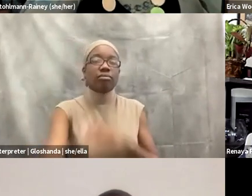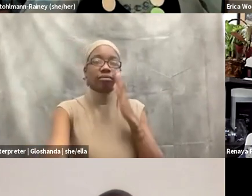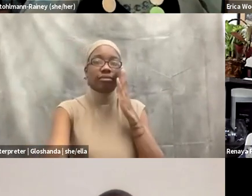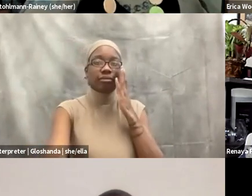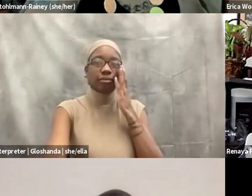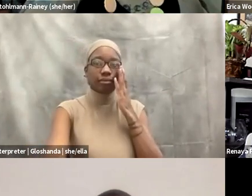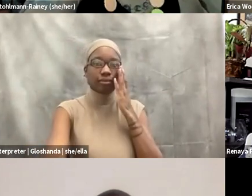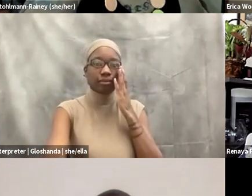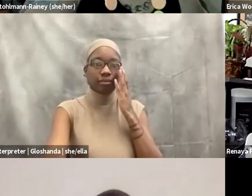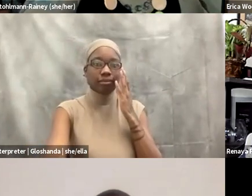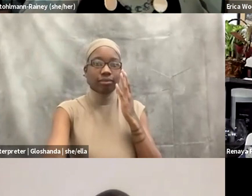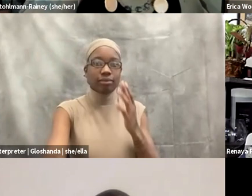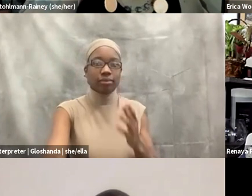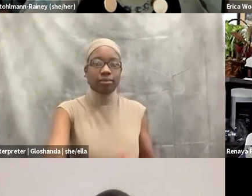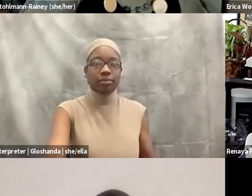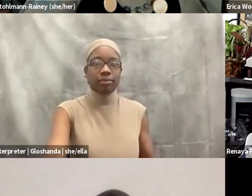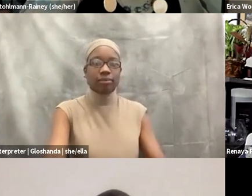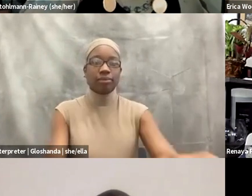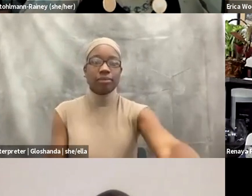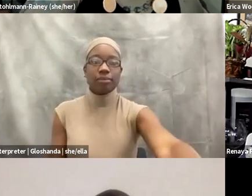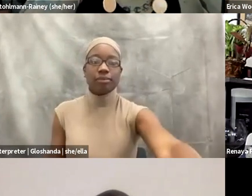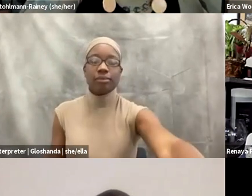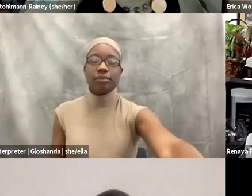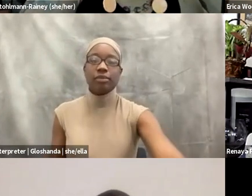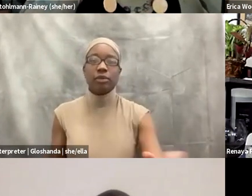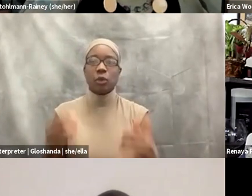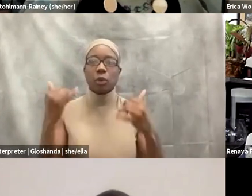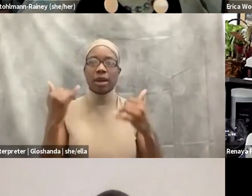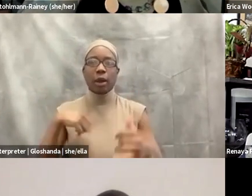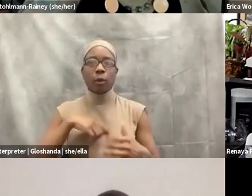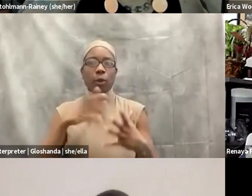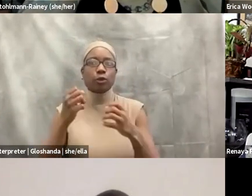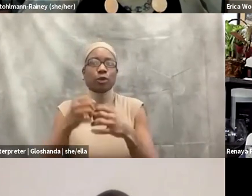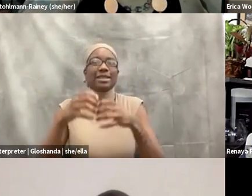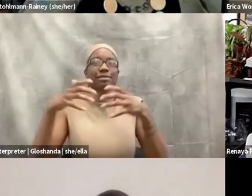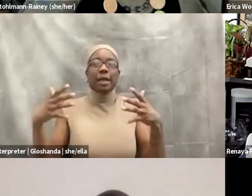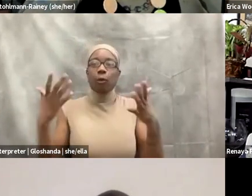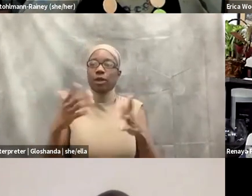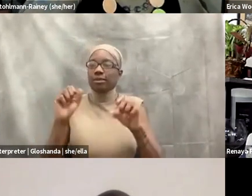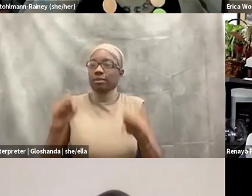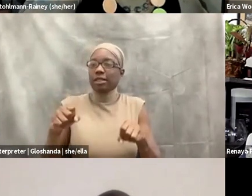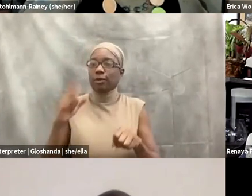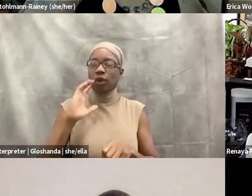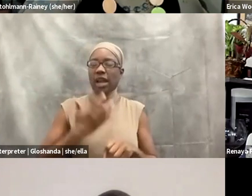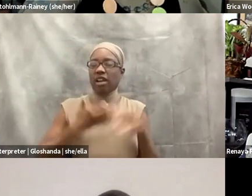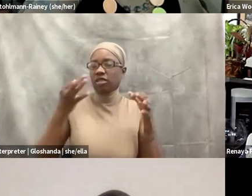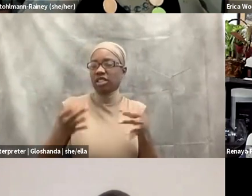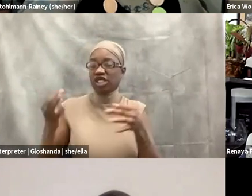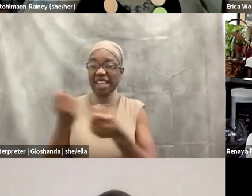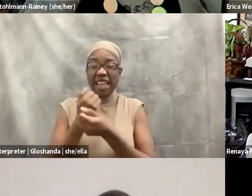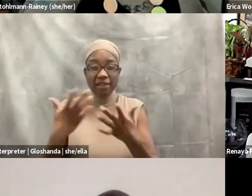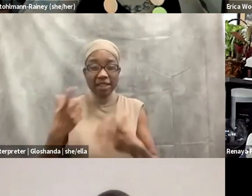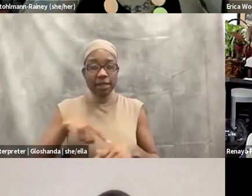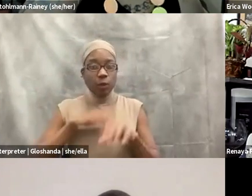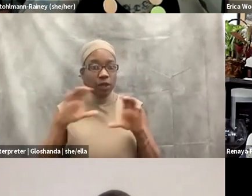expand what is possible in terms of the choices that we make, like everything that we do in this work is a choice point.